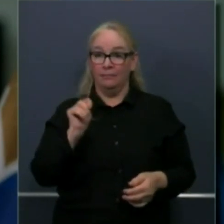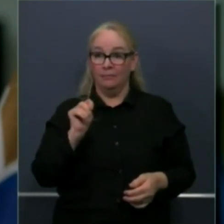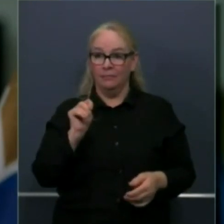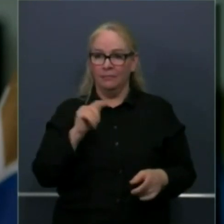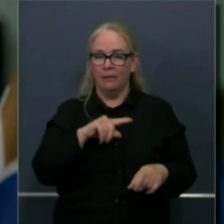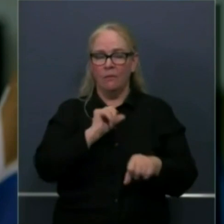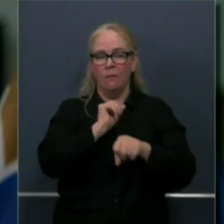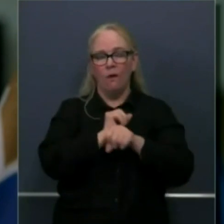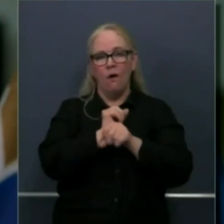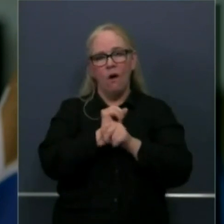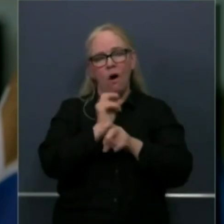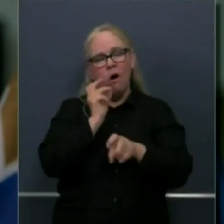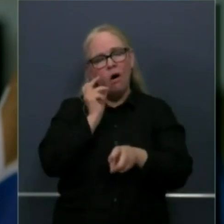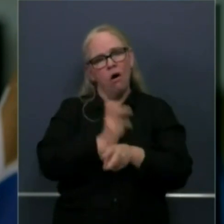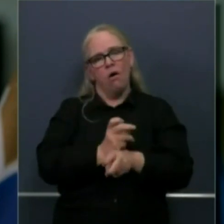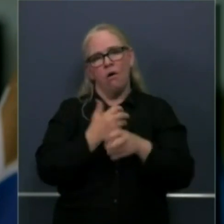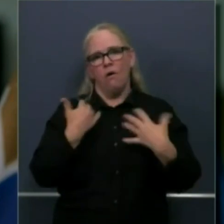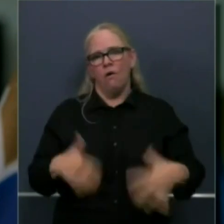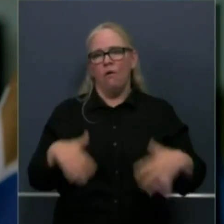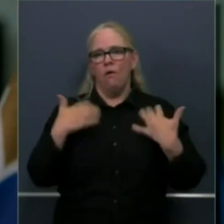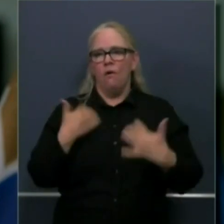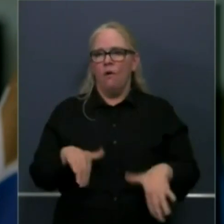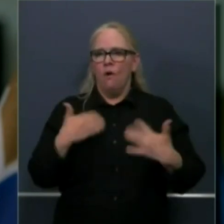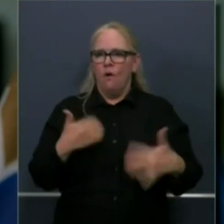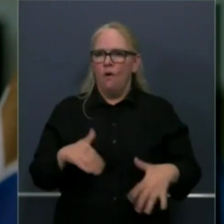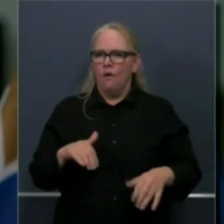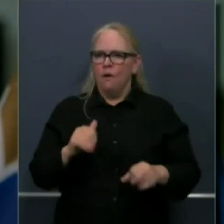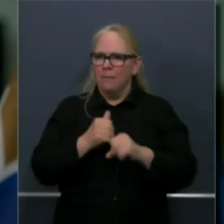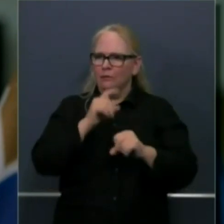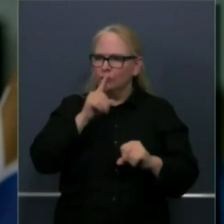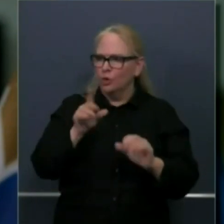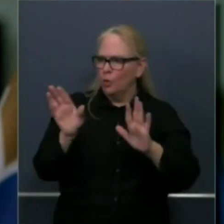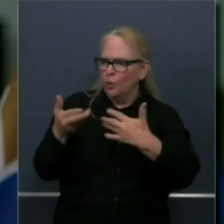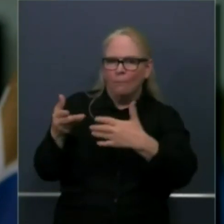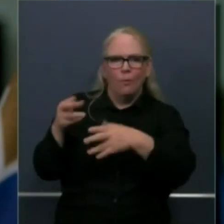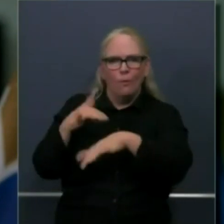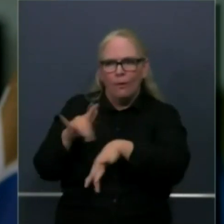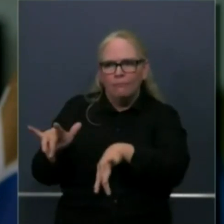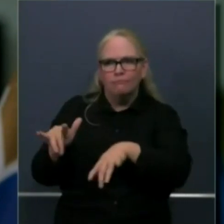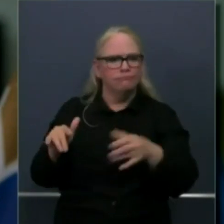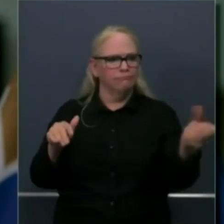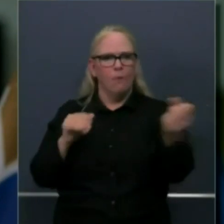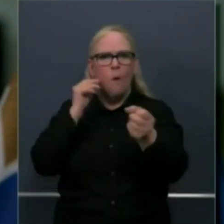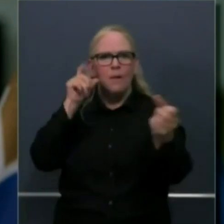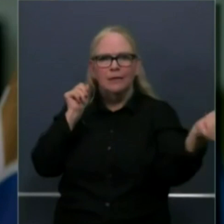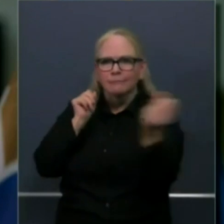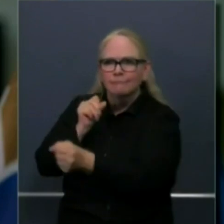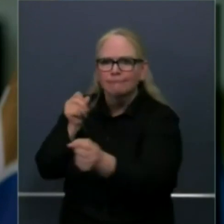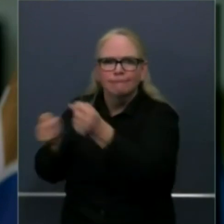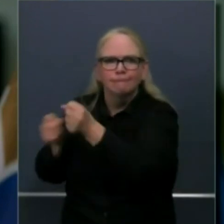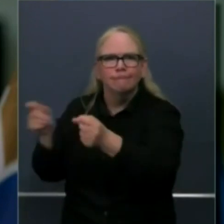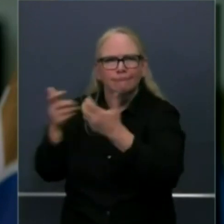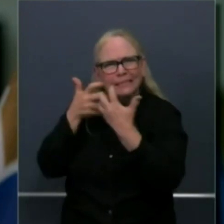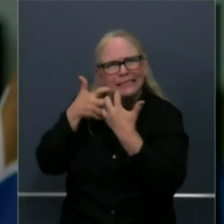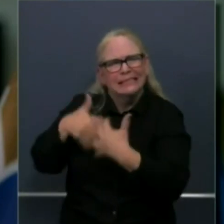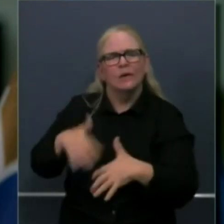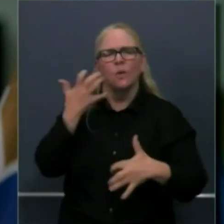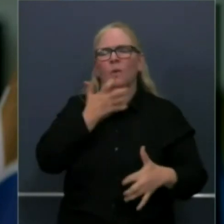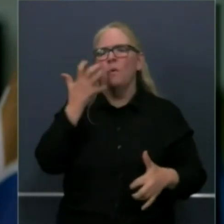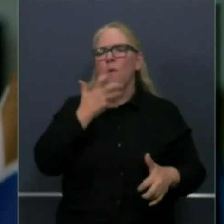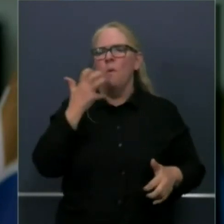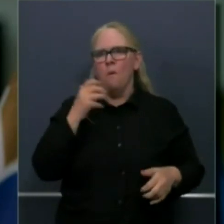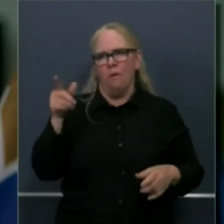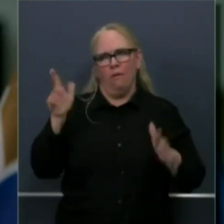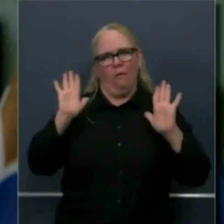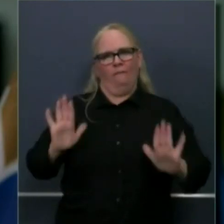these rooms up and ready uh and now work very closely with cities and counties uh to make sure that we're populating